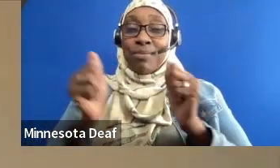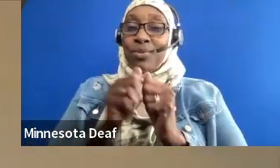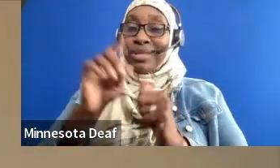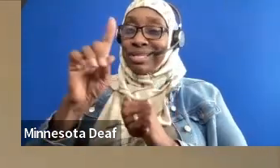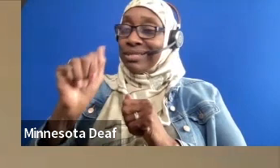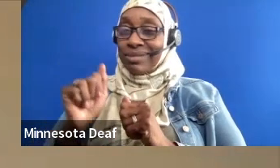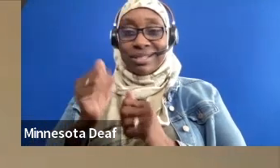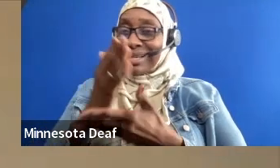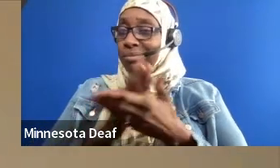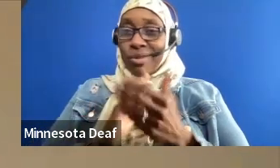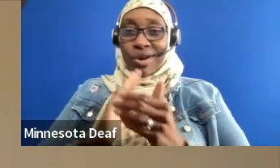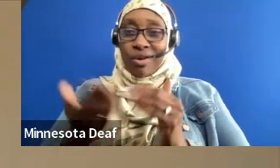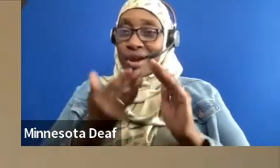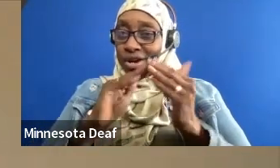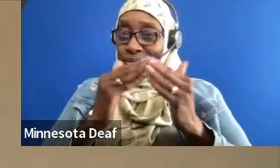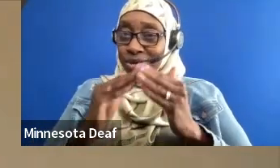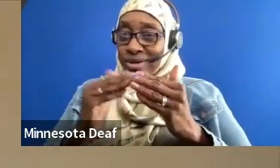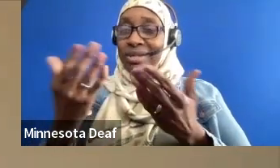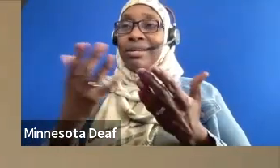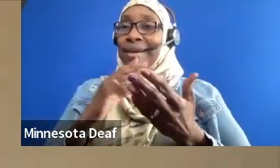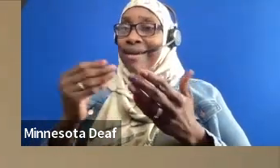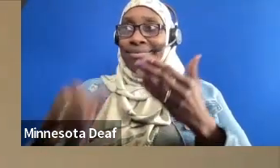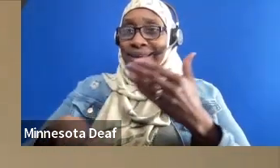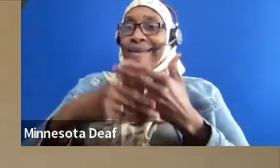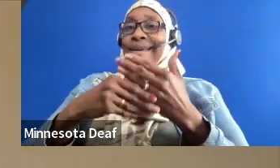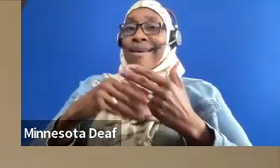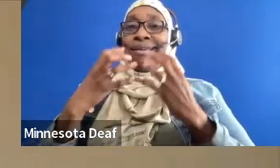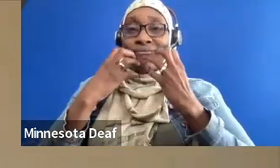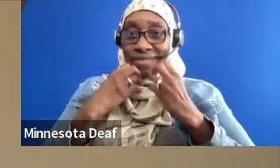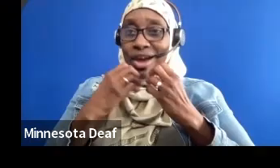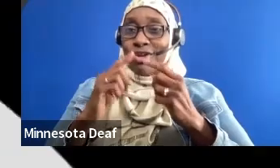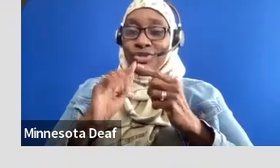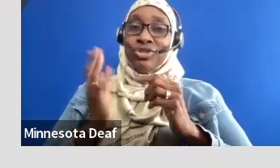and add value to our teams.